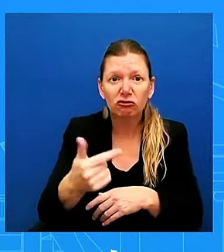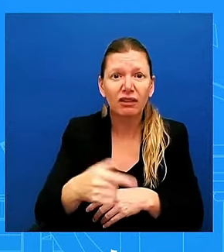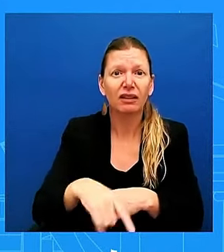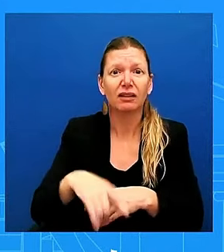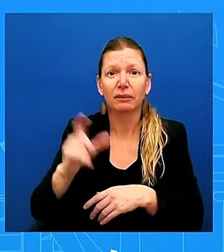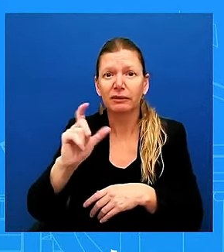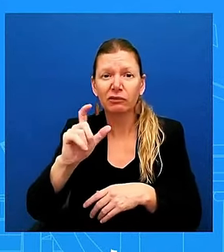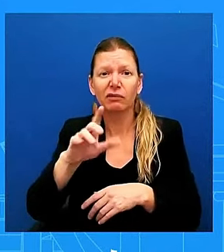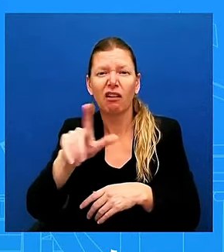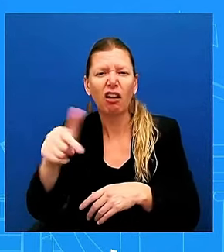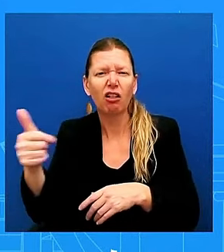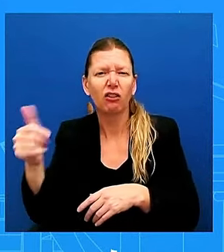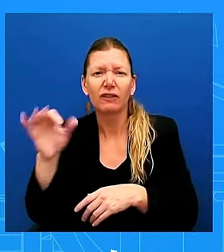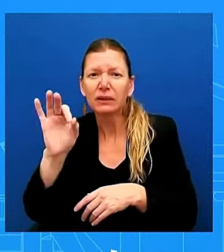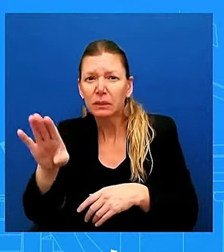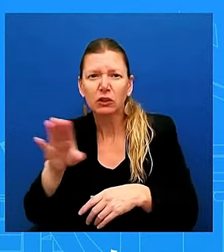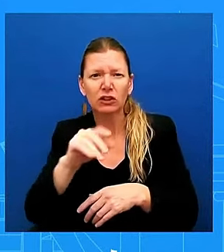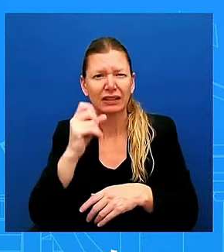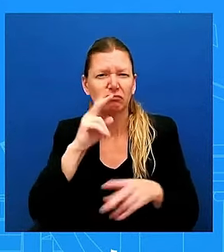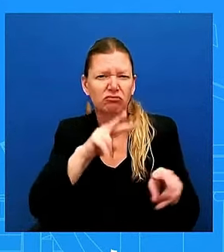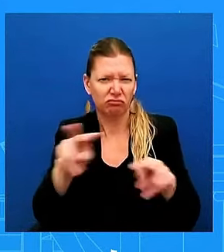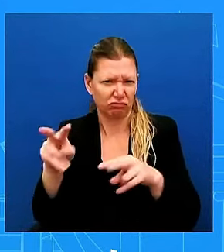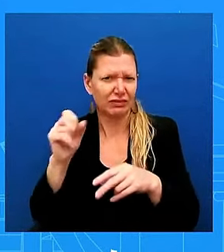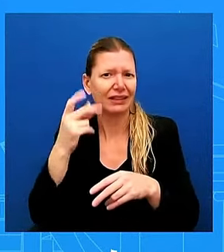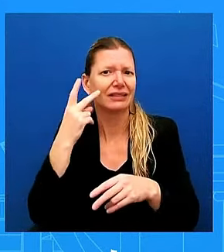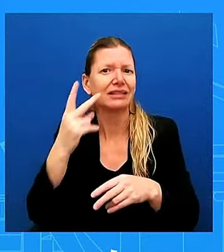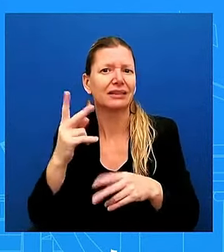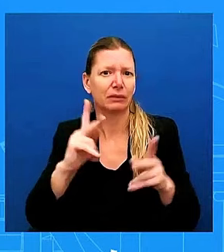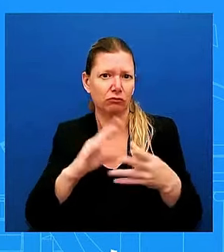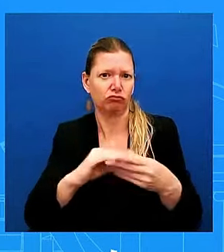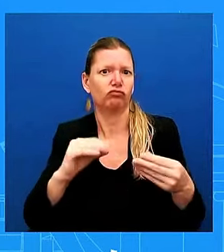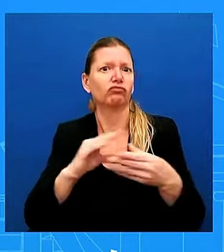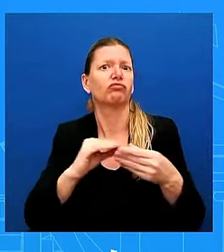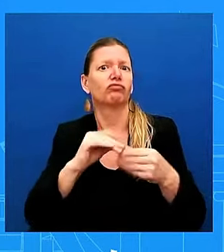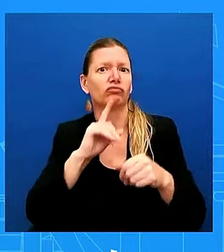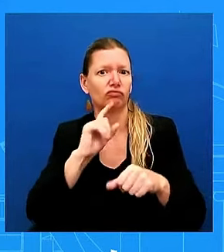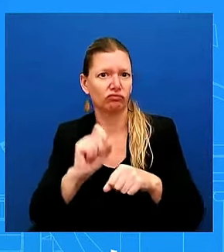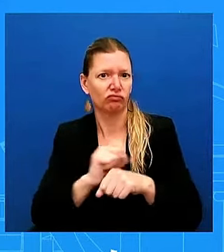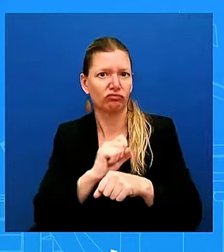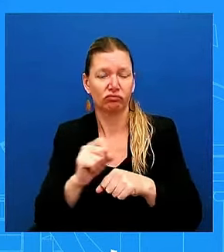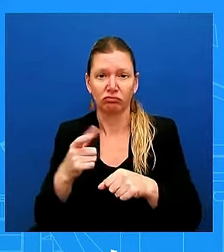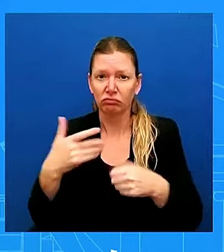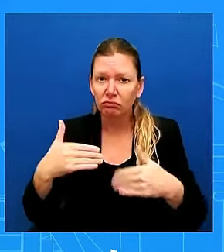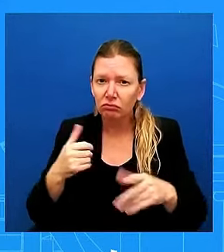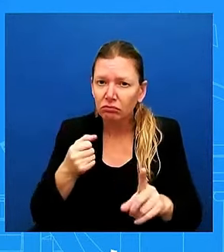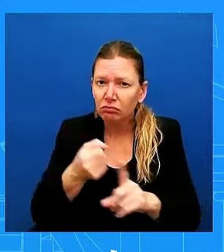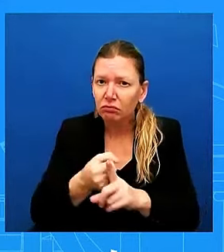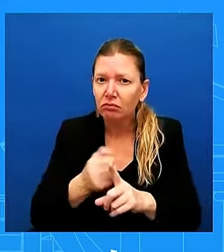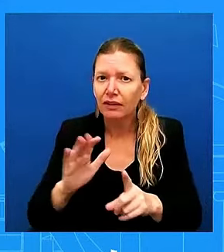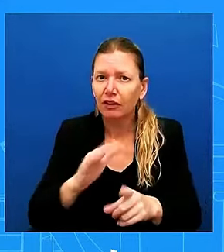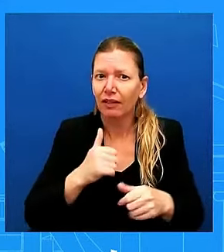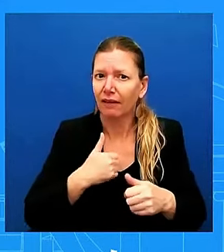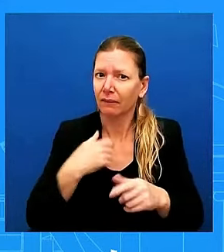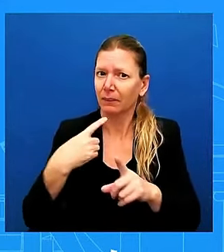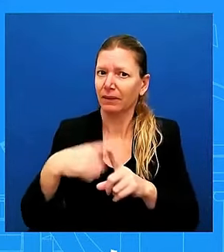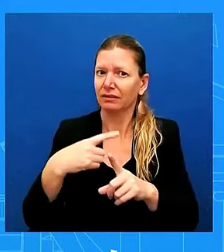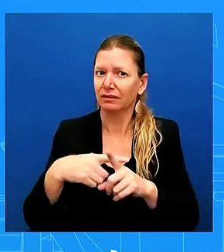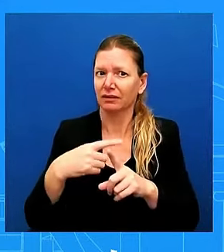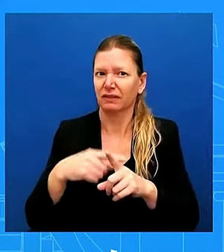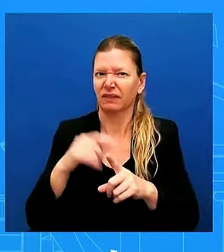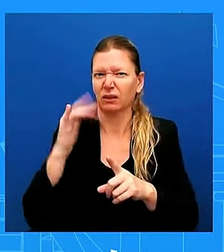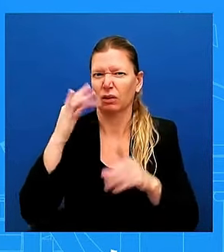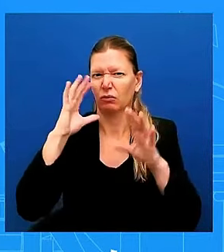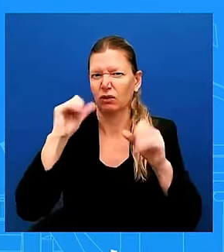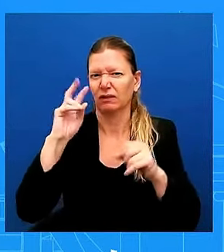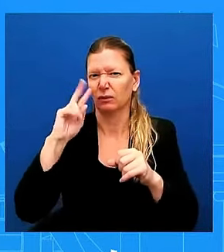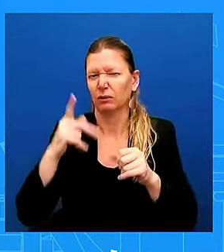going to continue working so hard to deliver. Thank you so much, Lail. Thank you. Thank you so Can you address food insecurity? The numbers are rising according